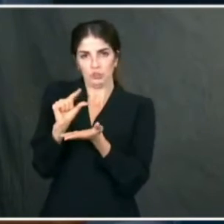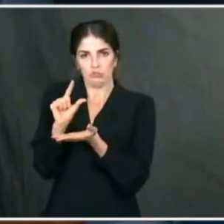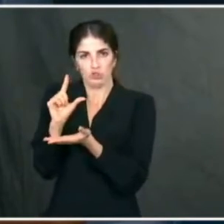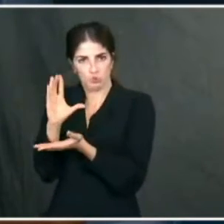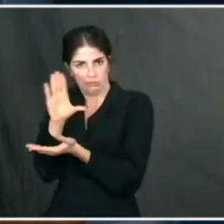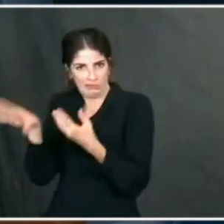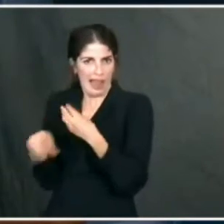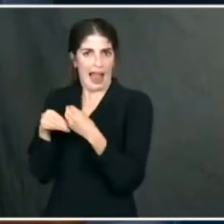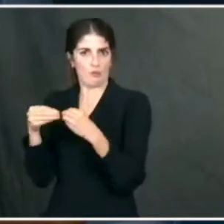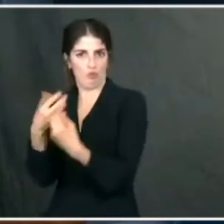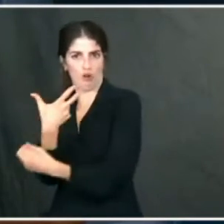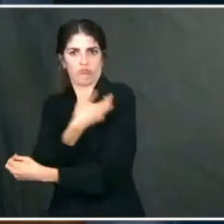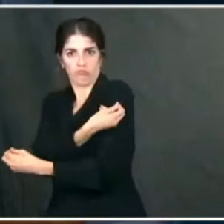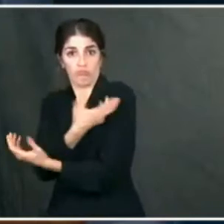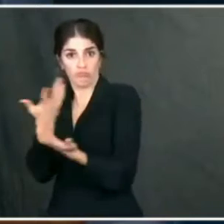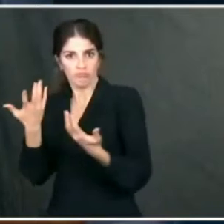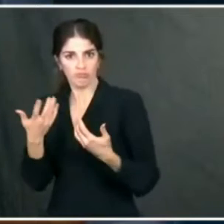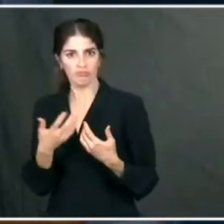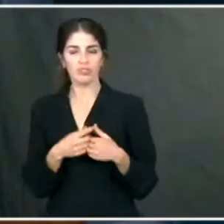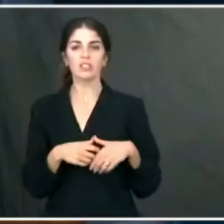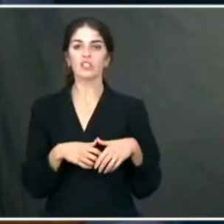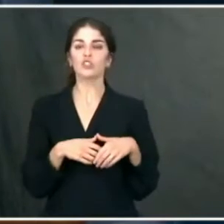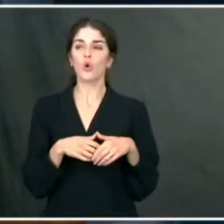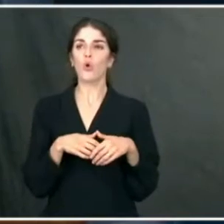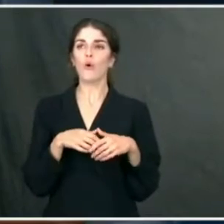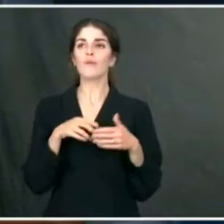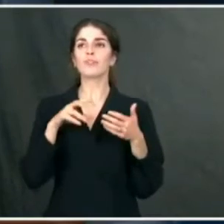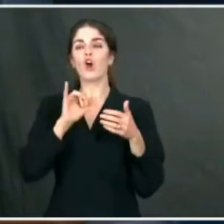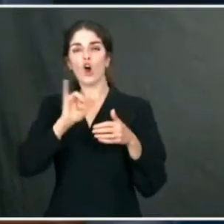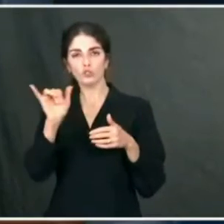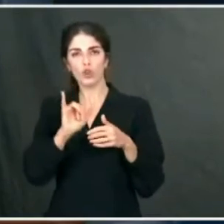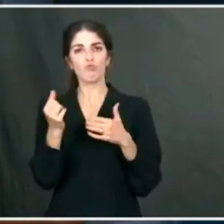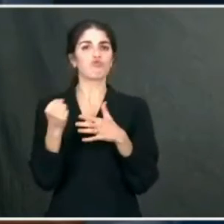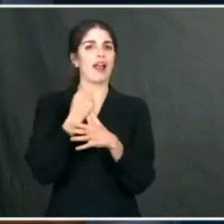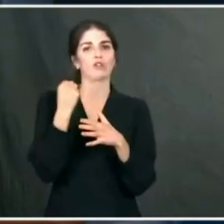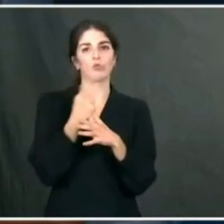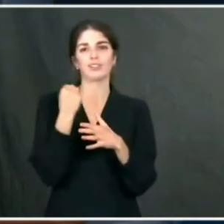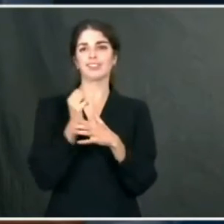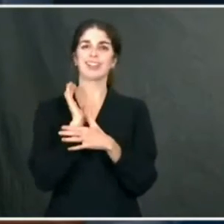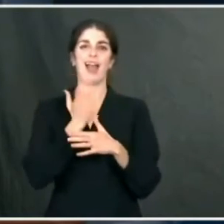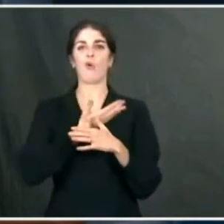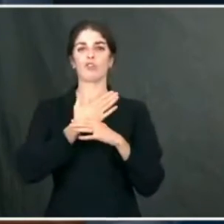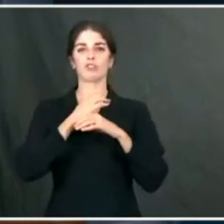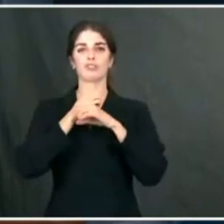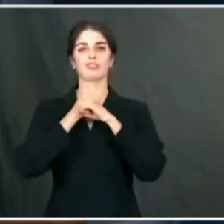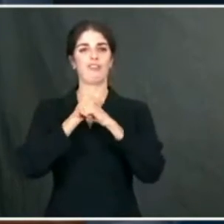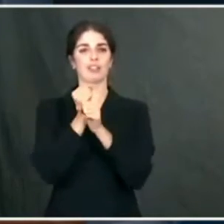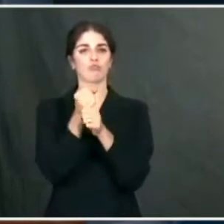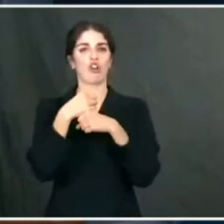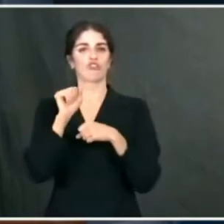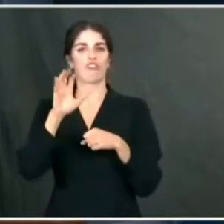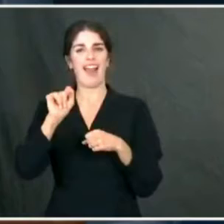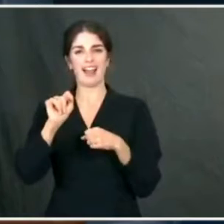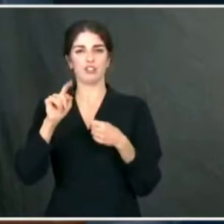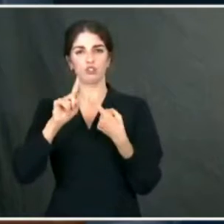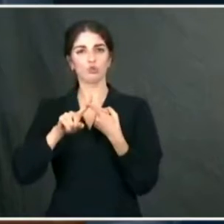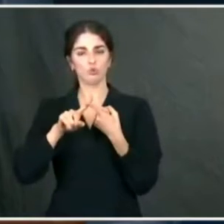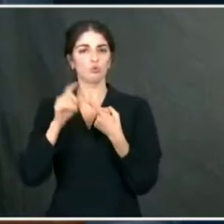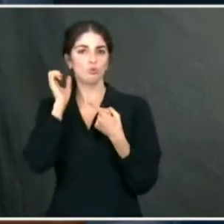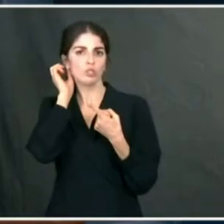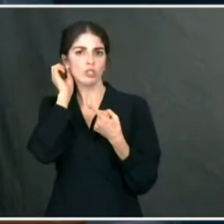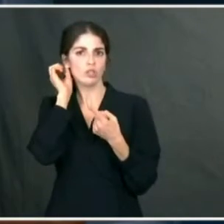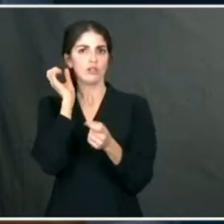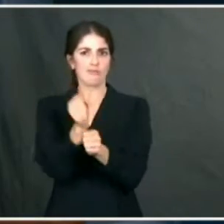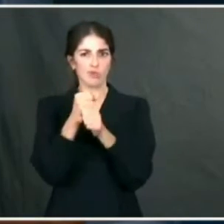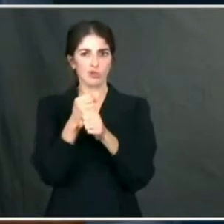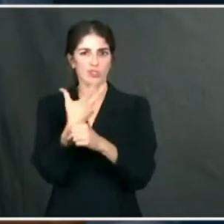It also prioritizes the Defense Production Act, raw materials that are used to produce the vaccine. So reducing bottlenecks.